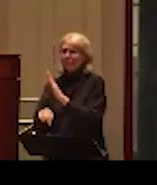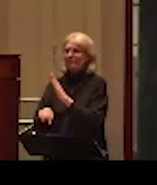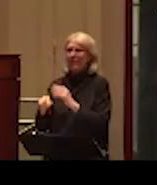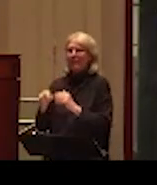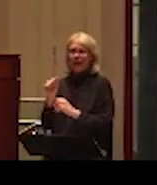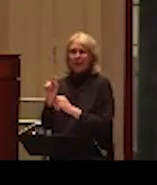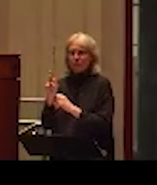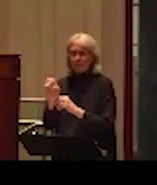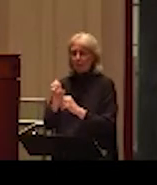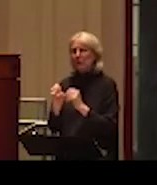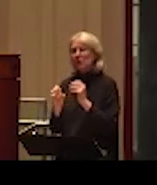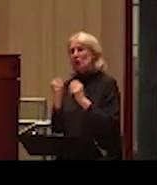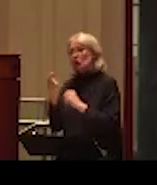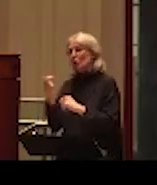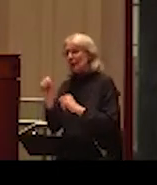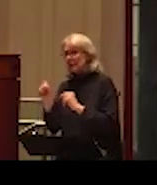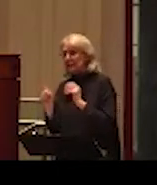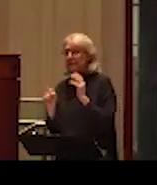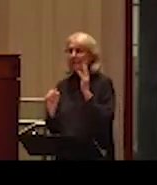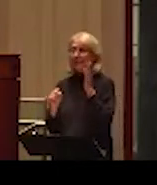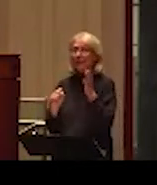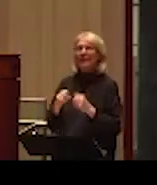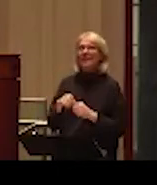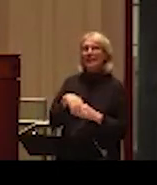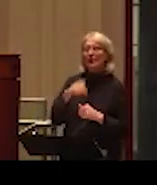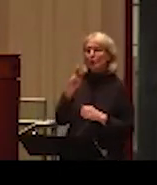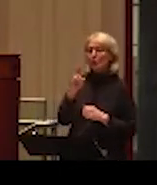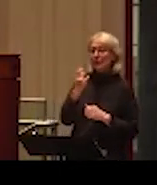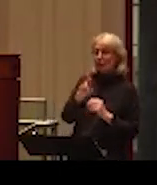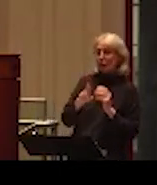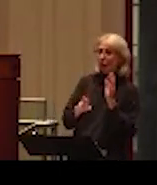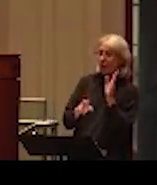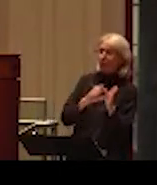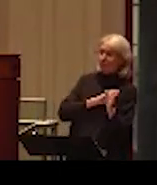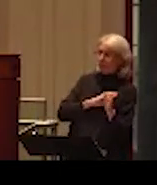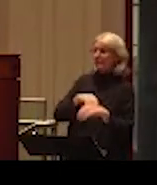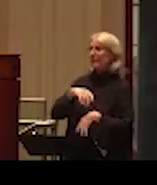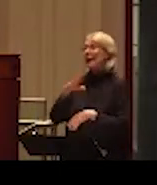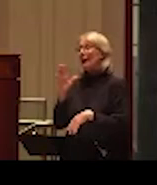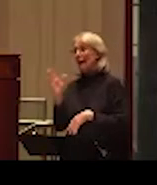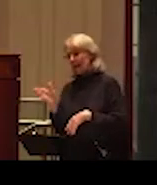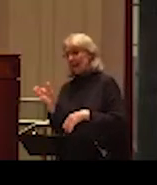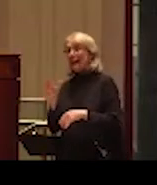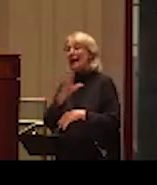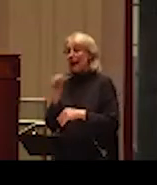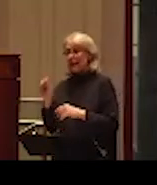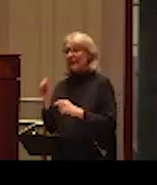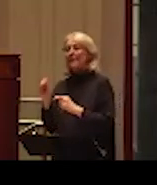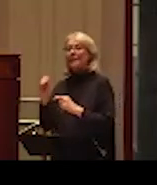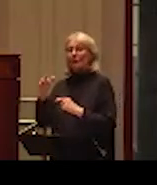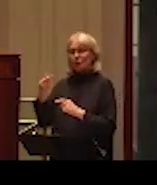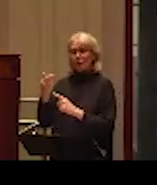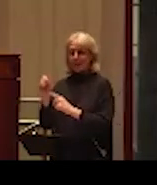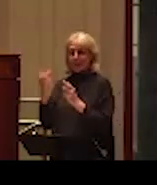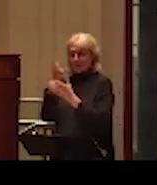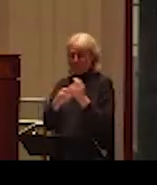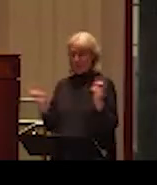to do is provide two sources of data. Not cite only police data, but cite the police data and their population surveys. In this